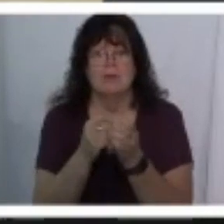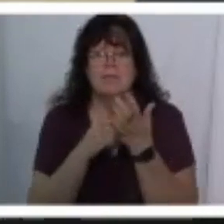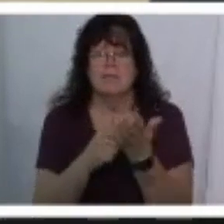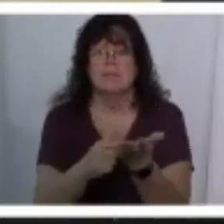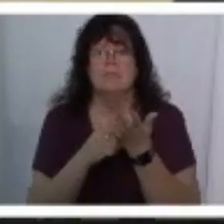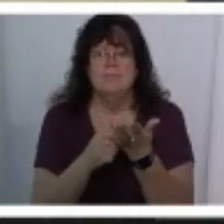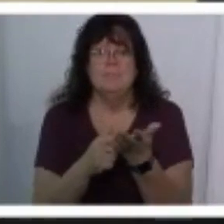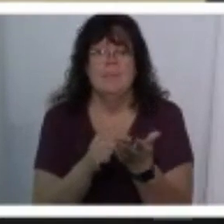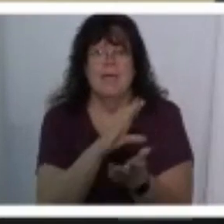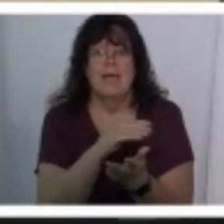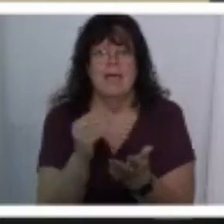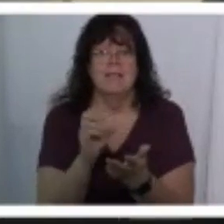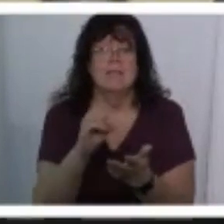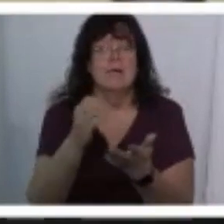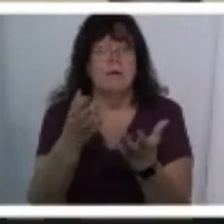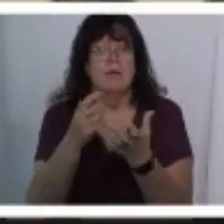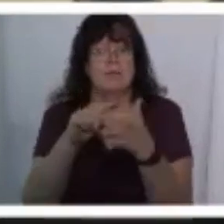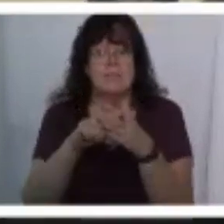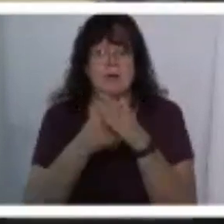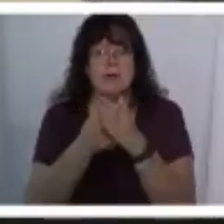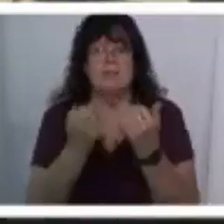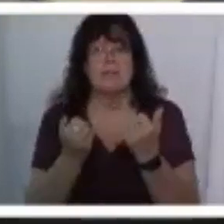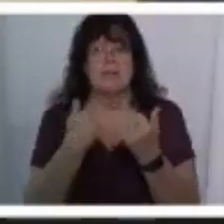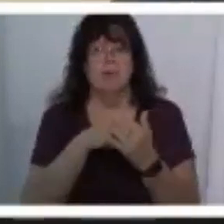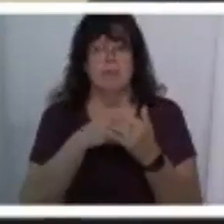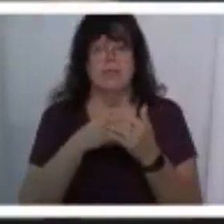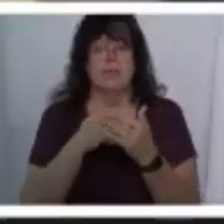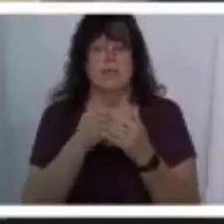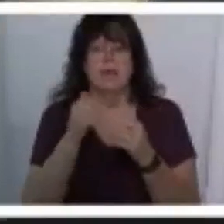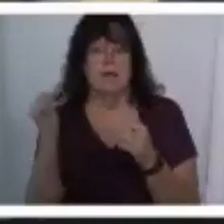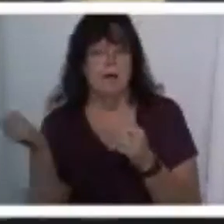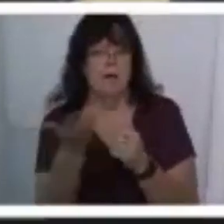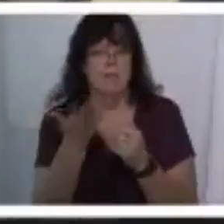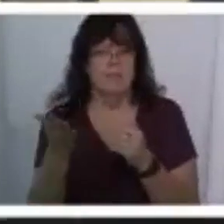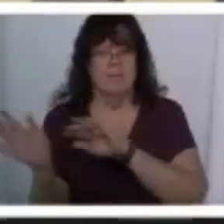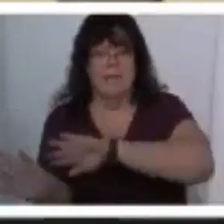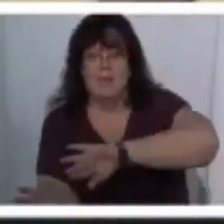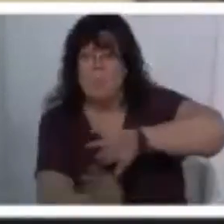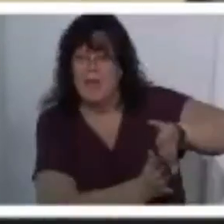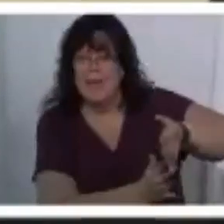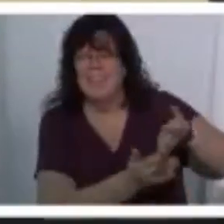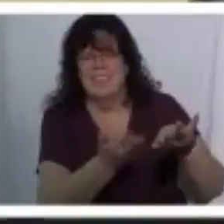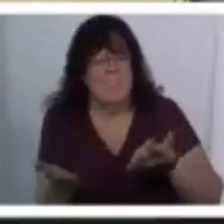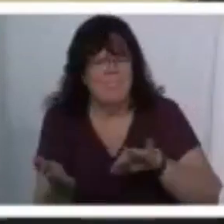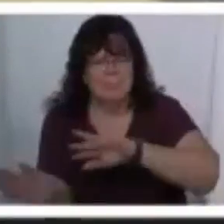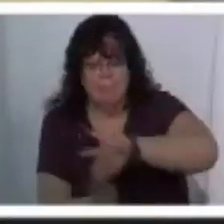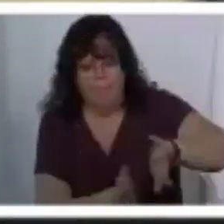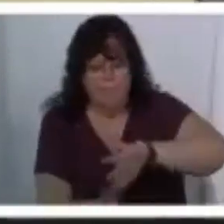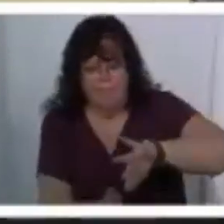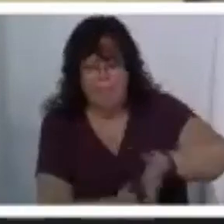about and uh so i want to start today we're gonna kind of get all of the stuff out of the way is that all right and then we're gonna